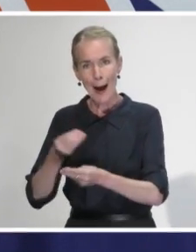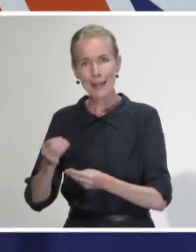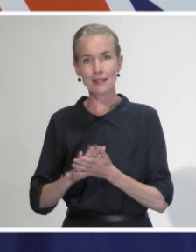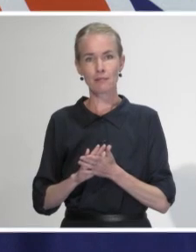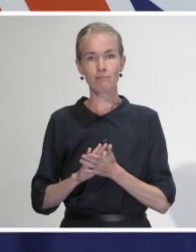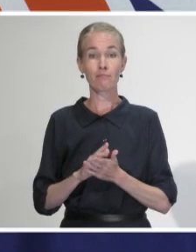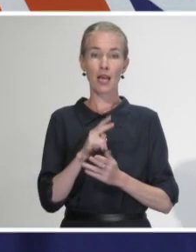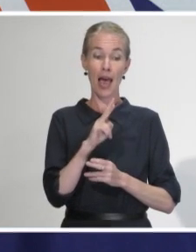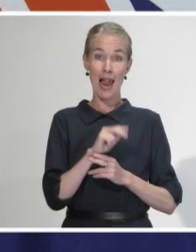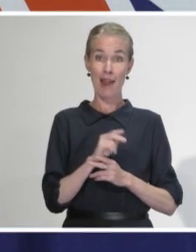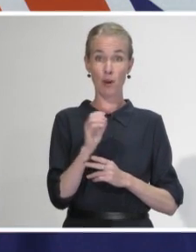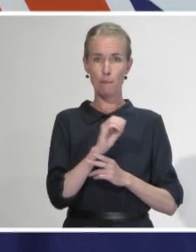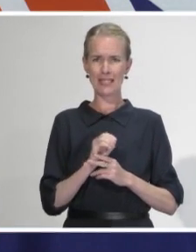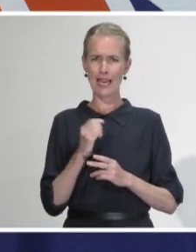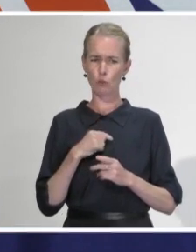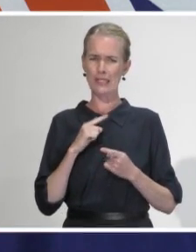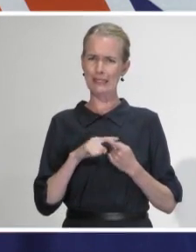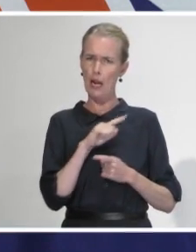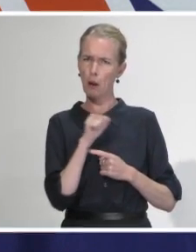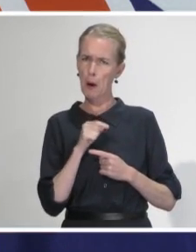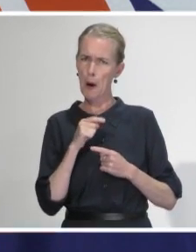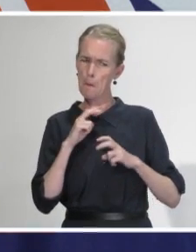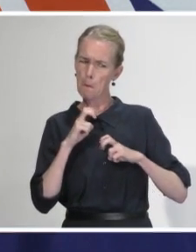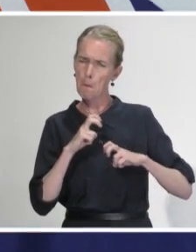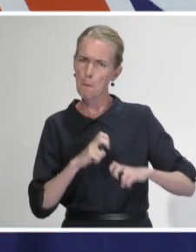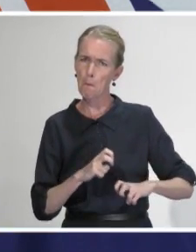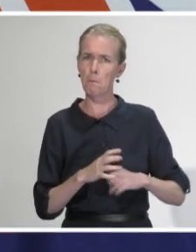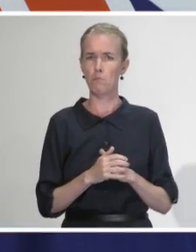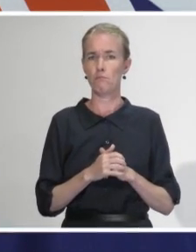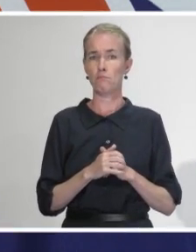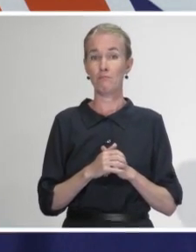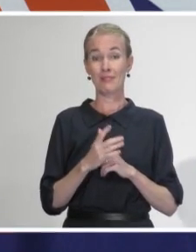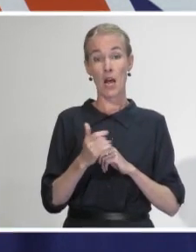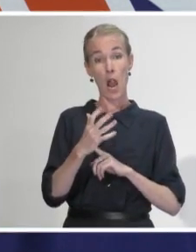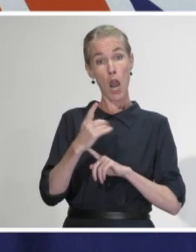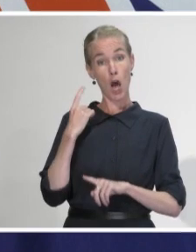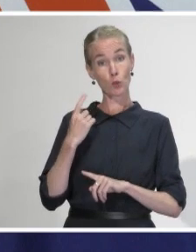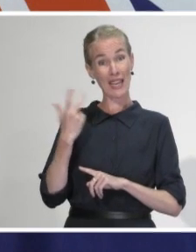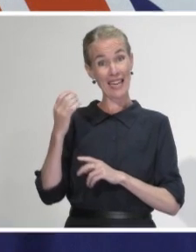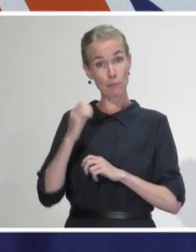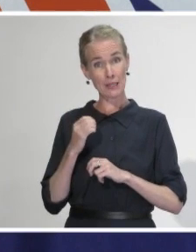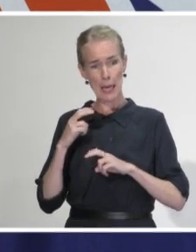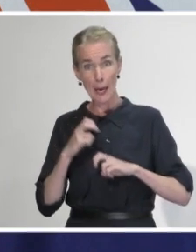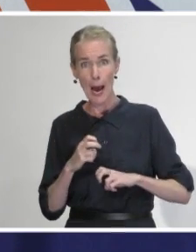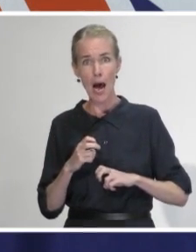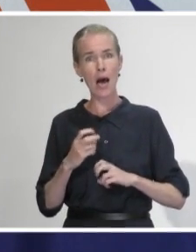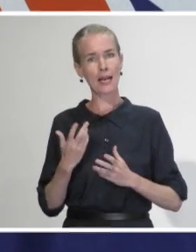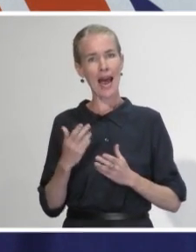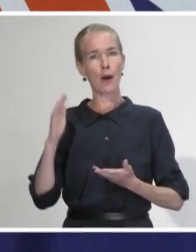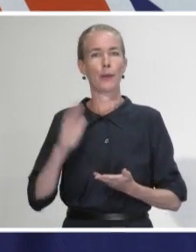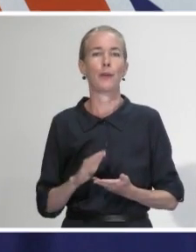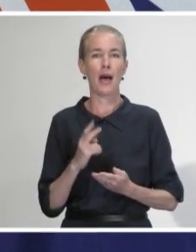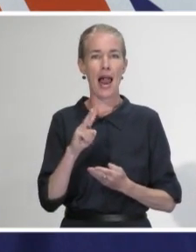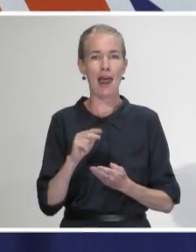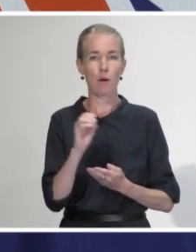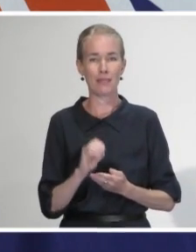still under investigation. That's a reduction from 18% a week ago. In terms of testing yesterday, it was a quieter